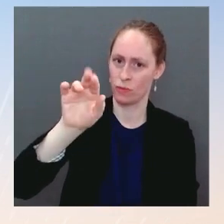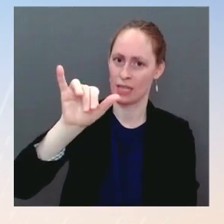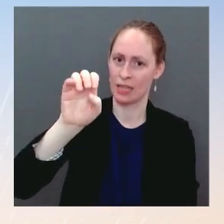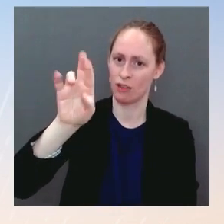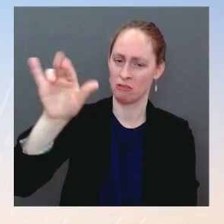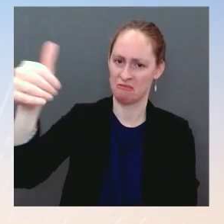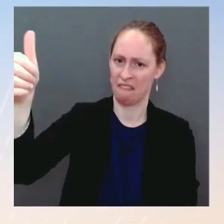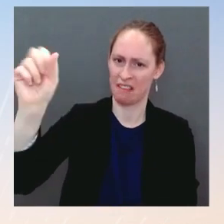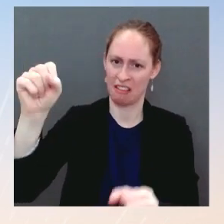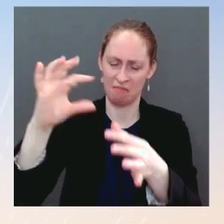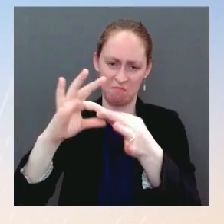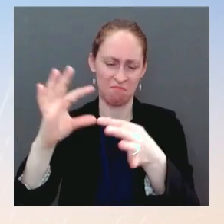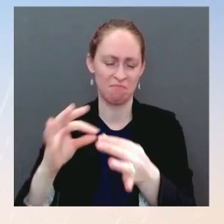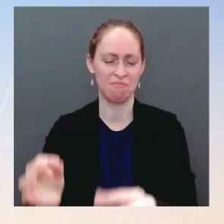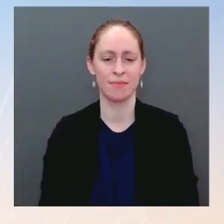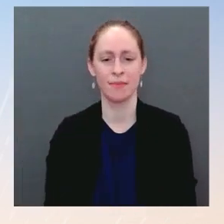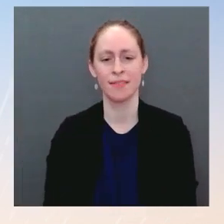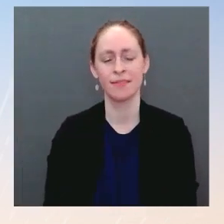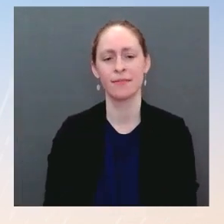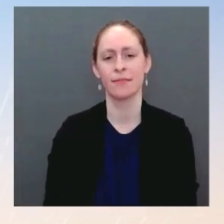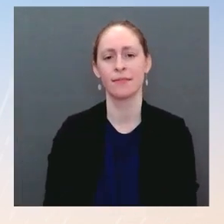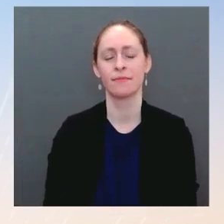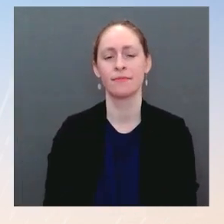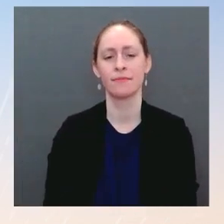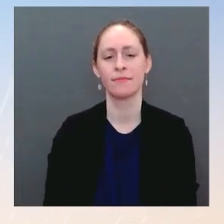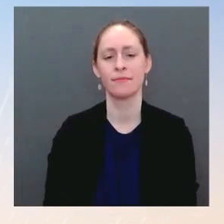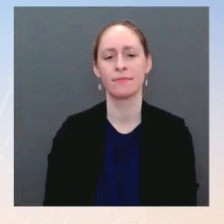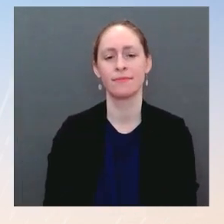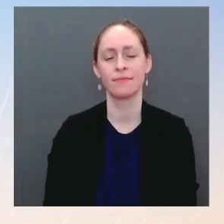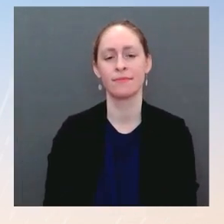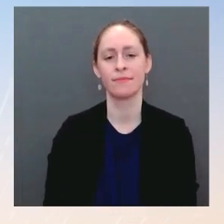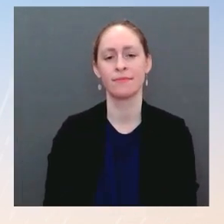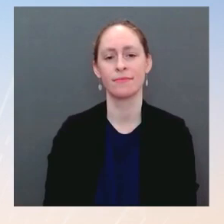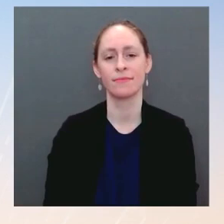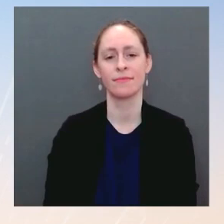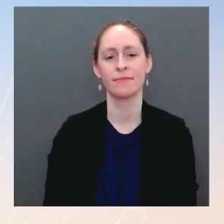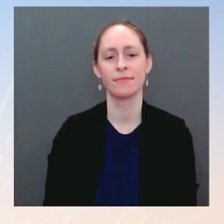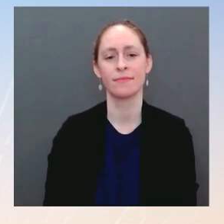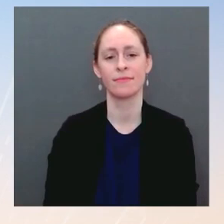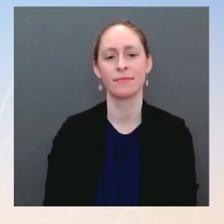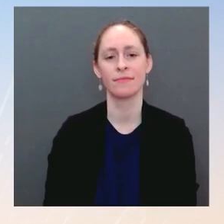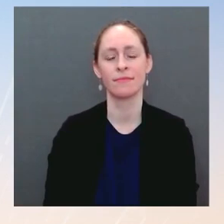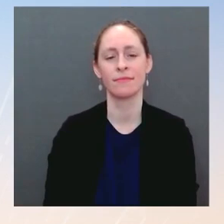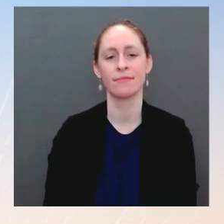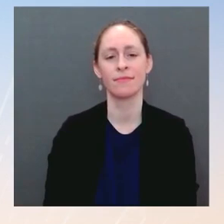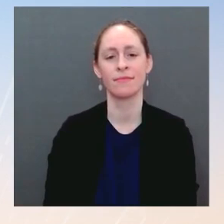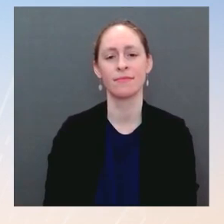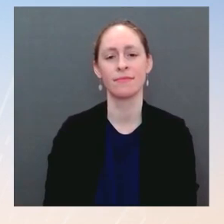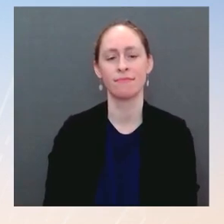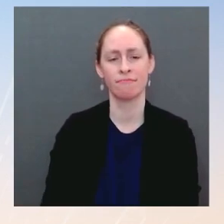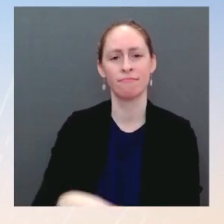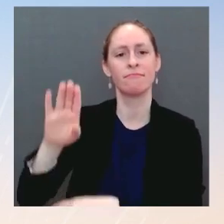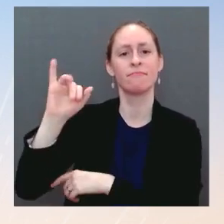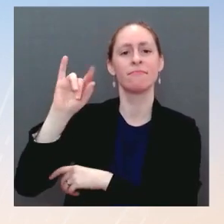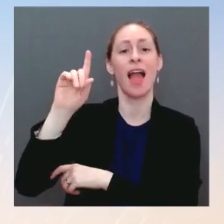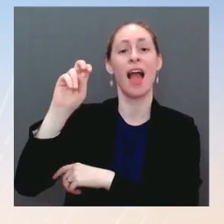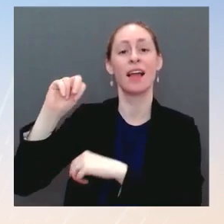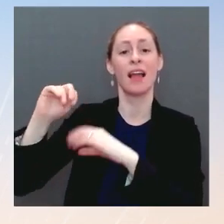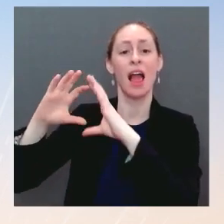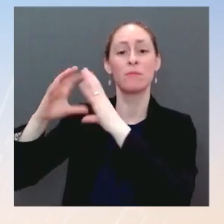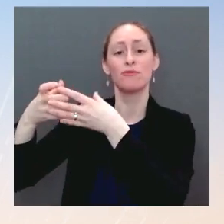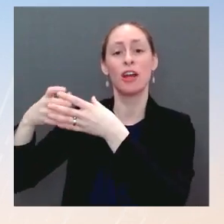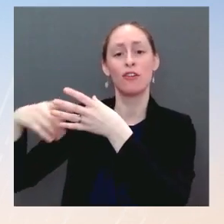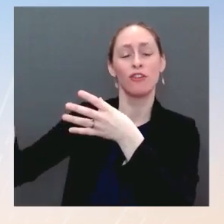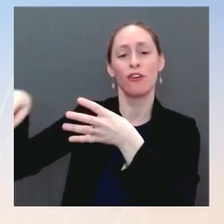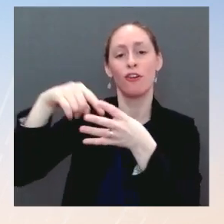administration has approved more oil and gas drilling in its first year than the Trump administration did. In its first year, it set a